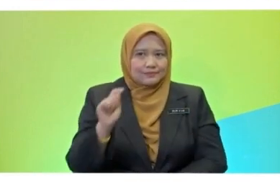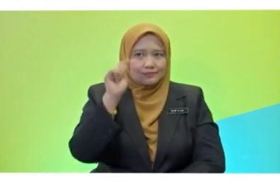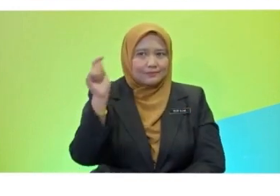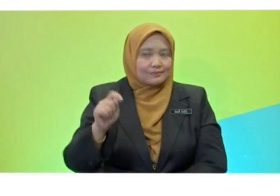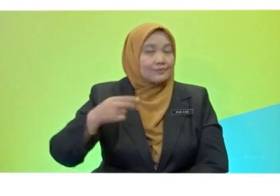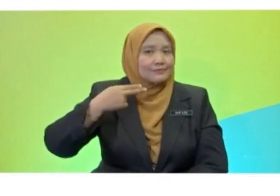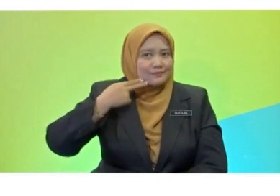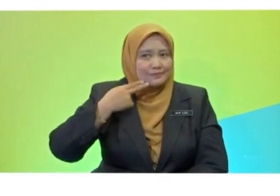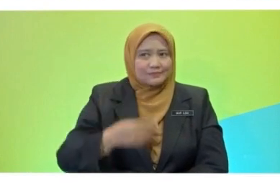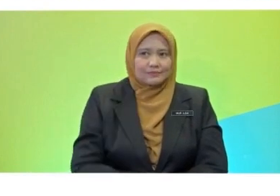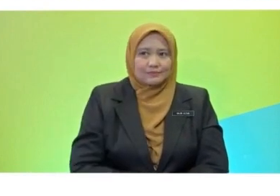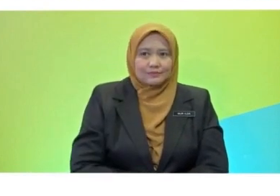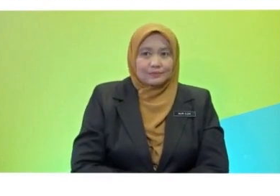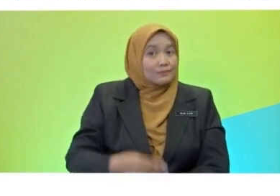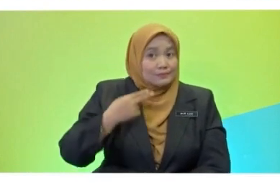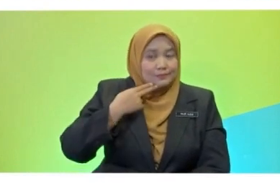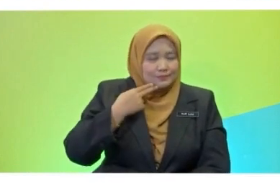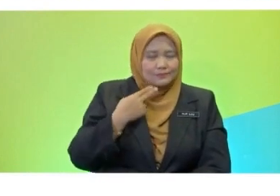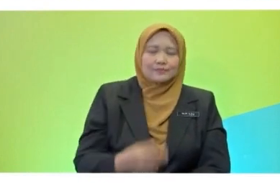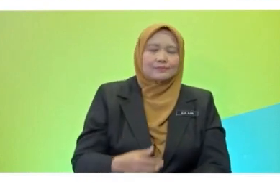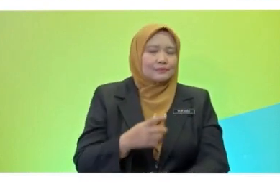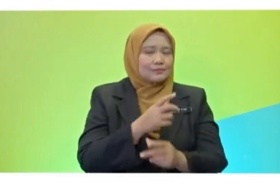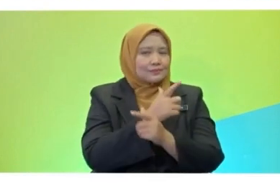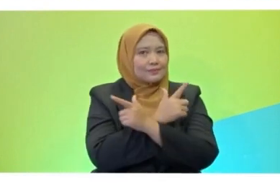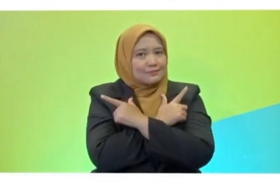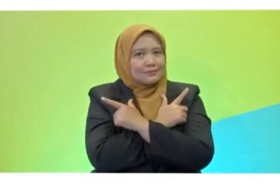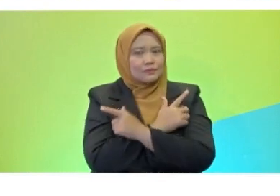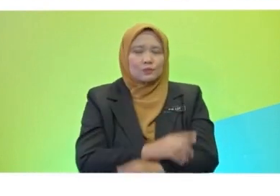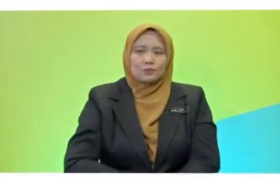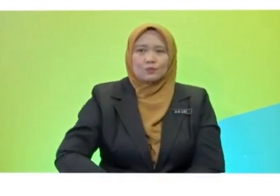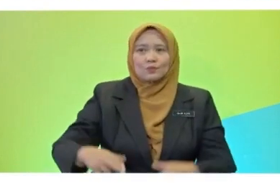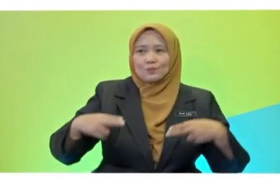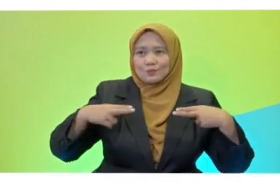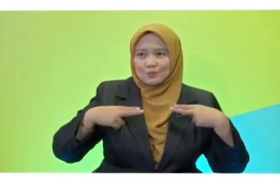Yes? Do you love holidays? Yes, I do.